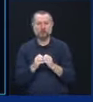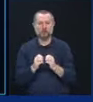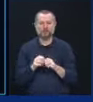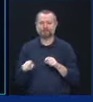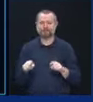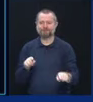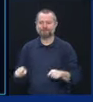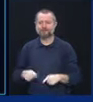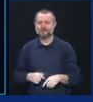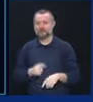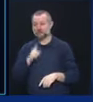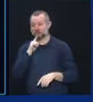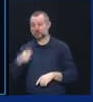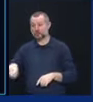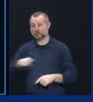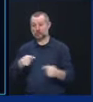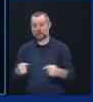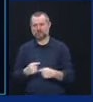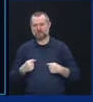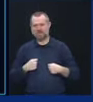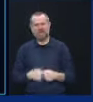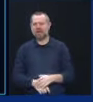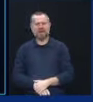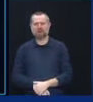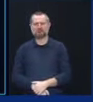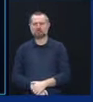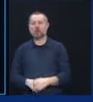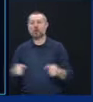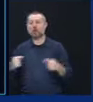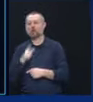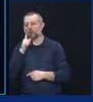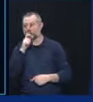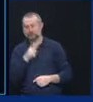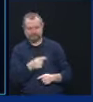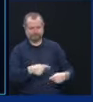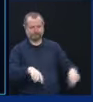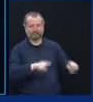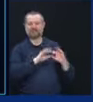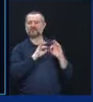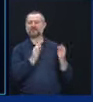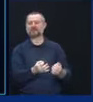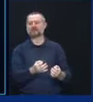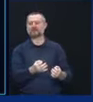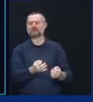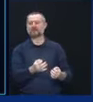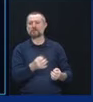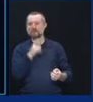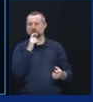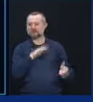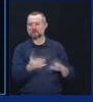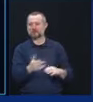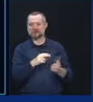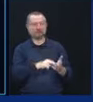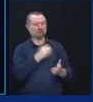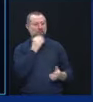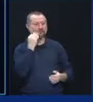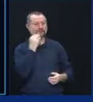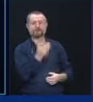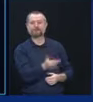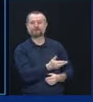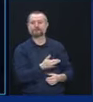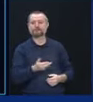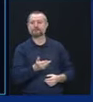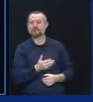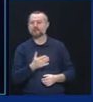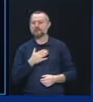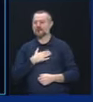hurting me. It hurt the families who had questions about loved ones. And that was a mistake. And I